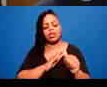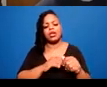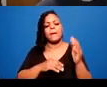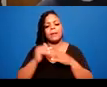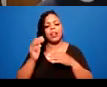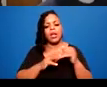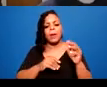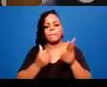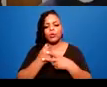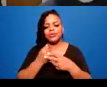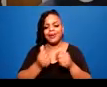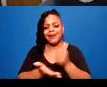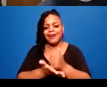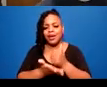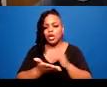Building community.